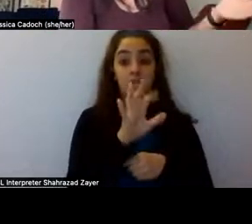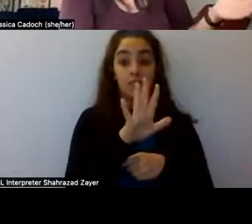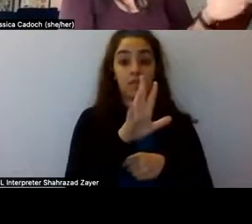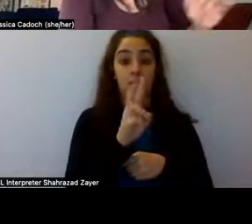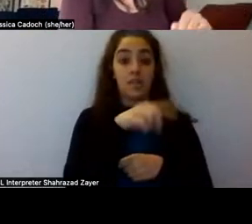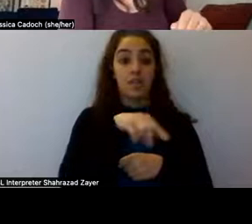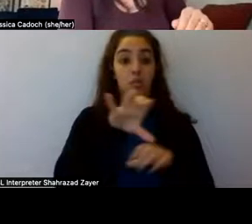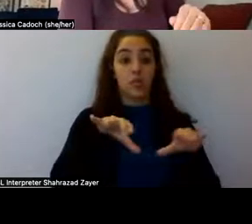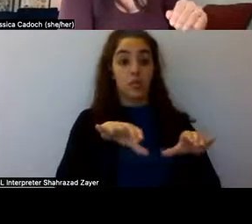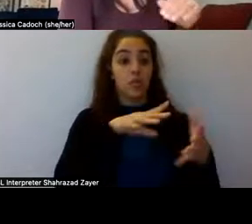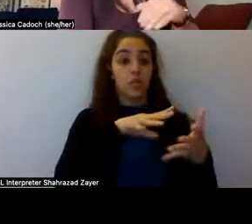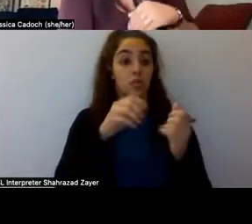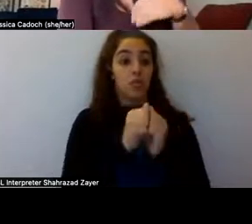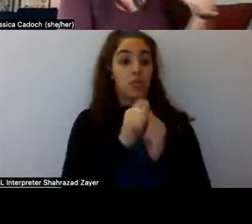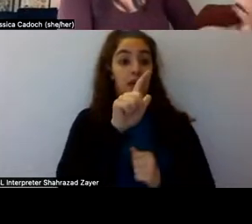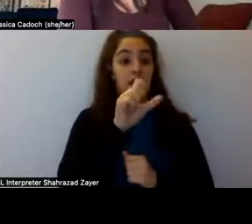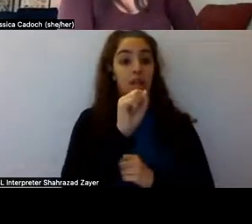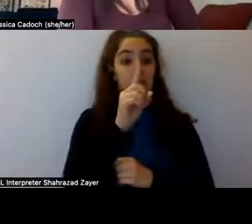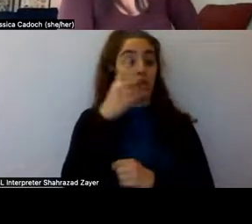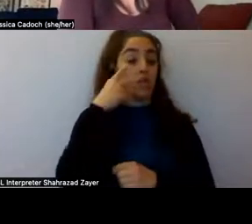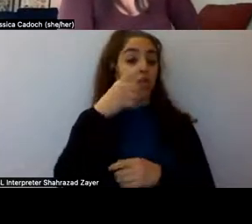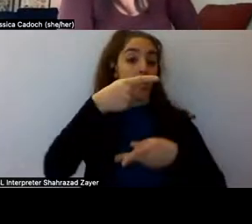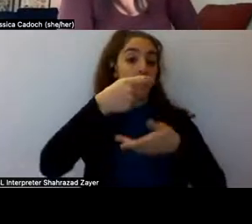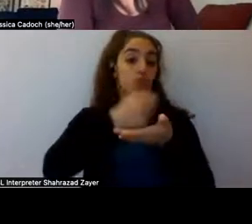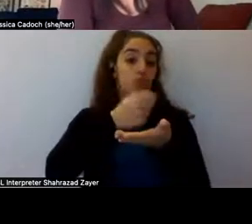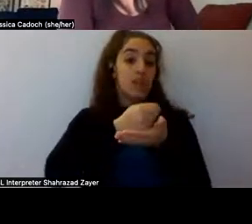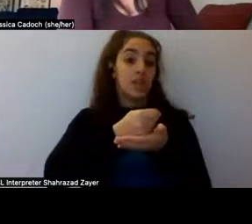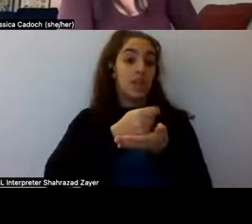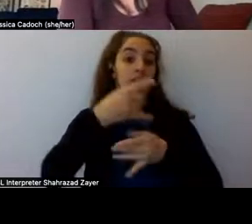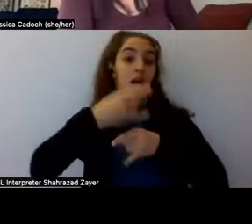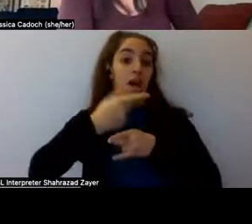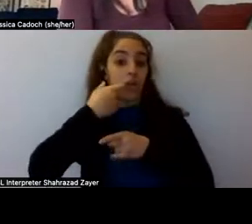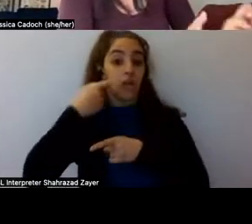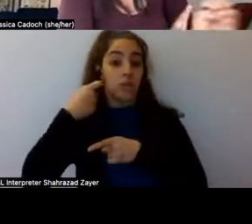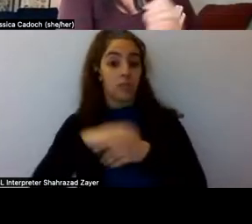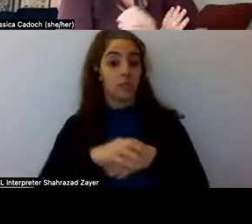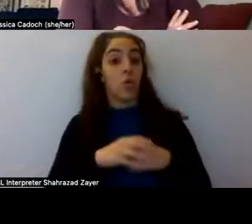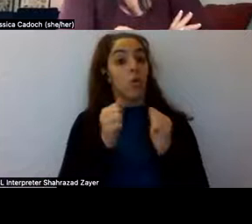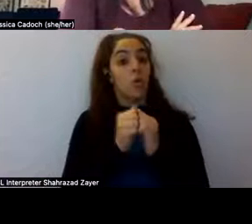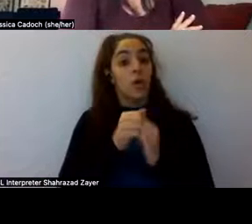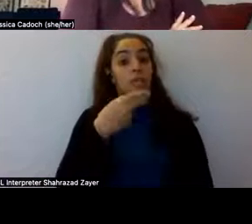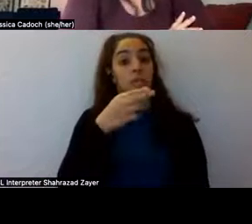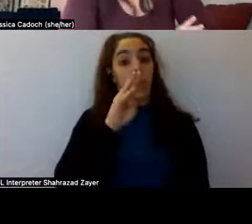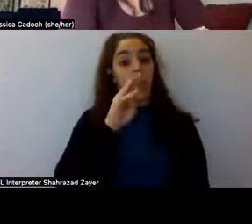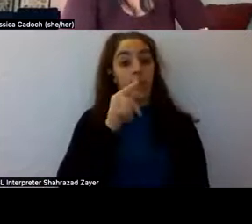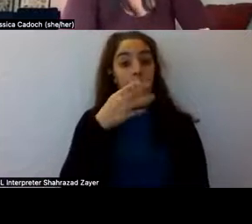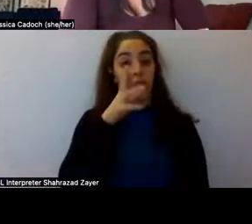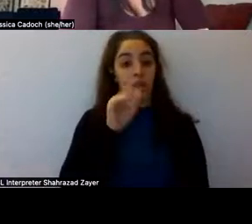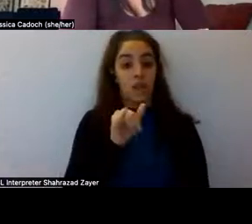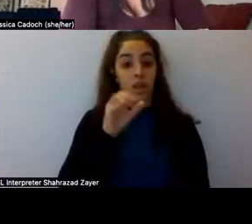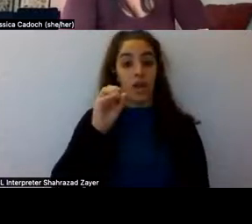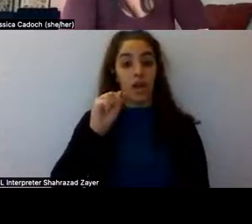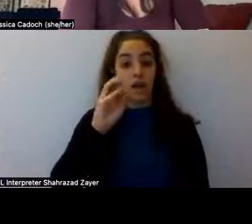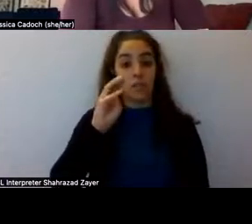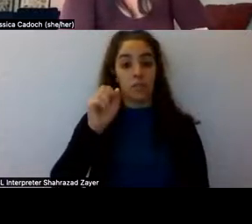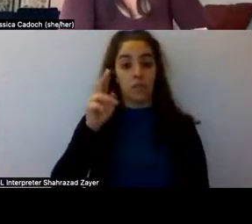LSD for the treatment of alcoholism, um, that was with, uh, Humphrey Osmond and Abram Hoffer, um, in these early studies, they